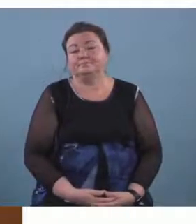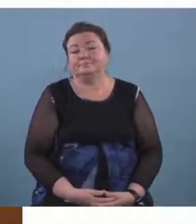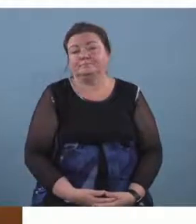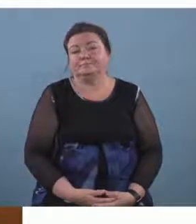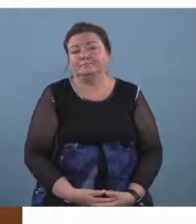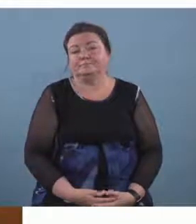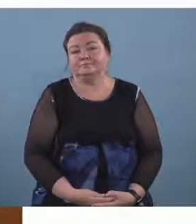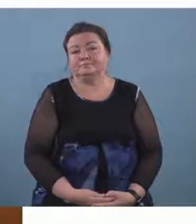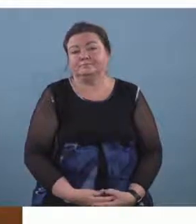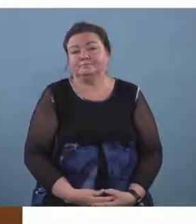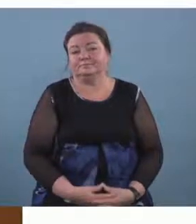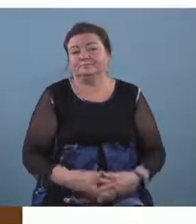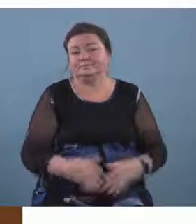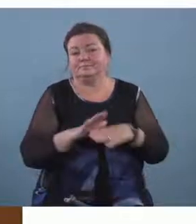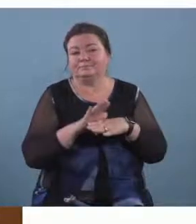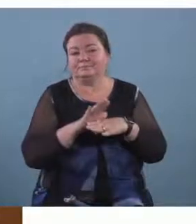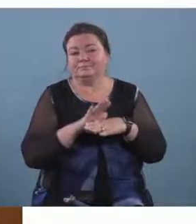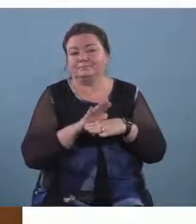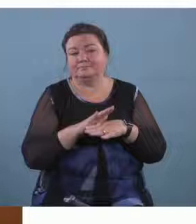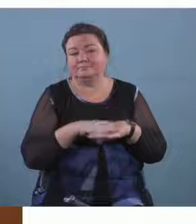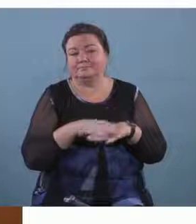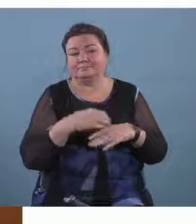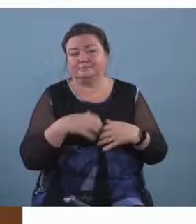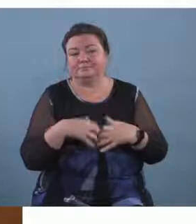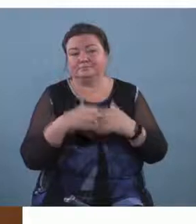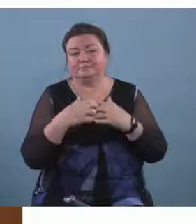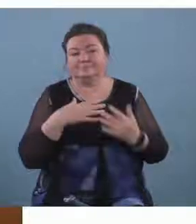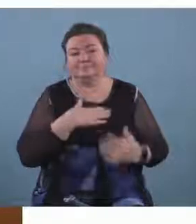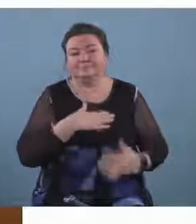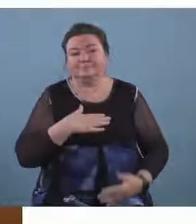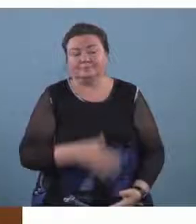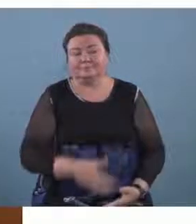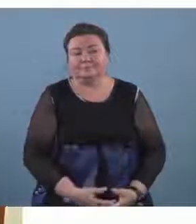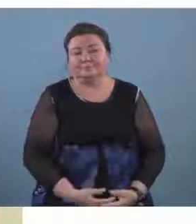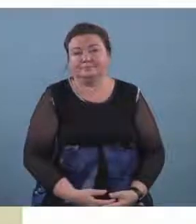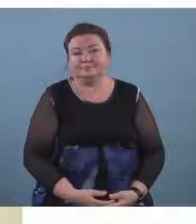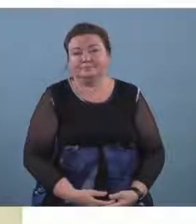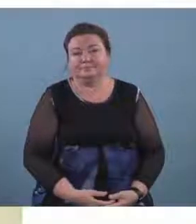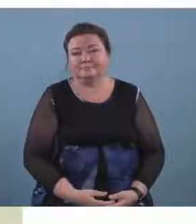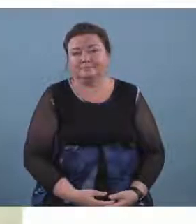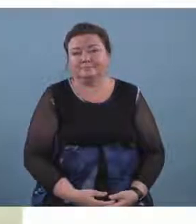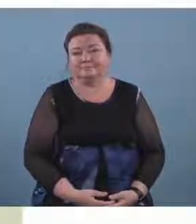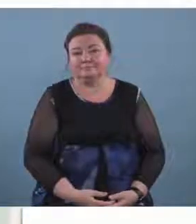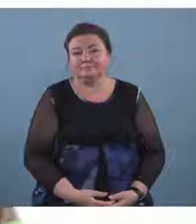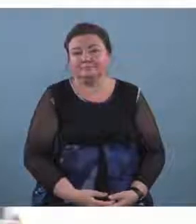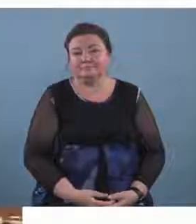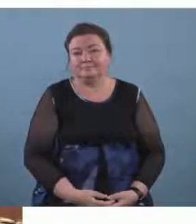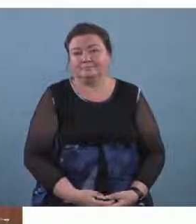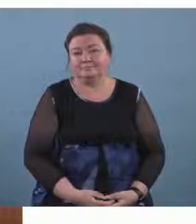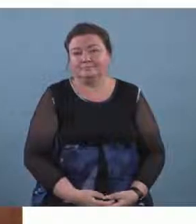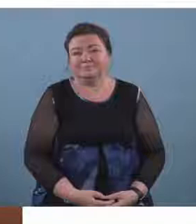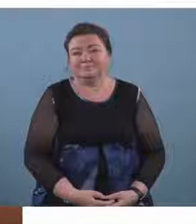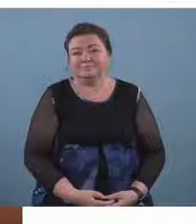to have the video i want to try to grab